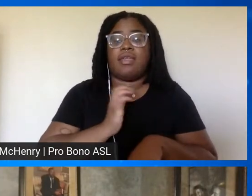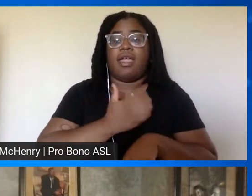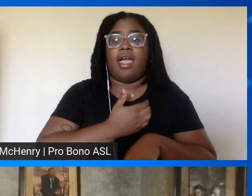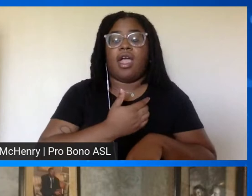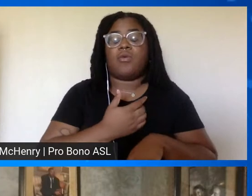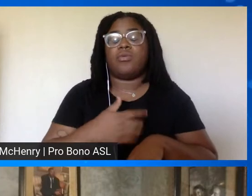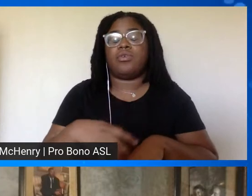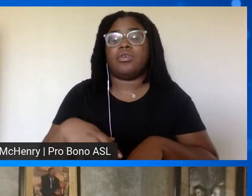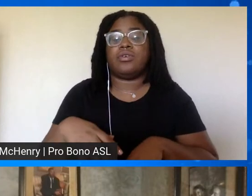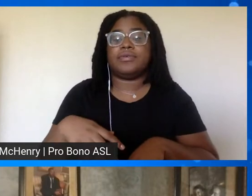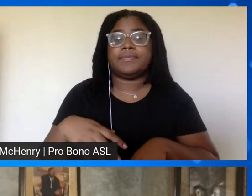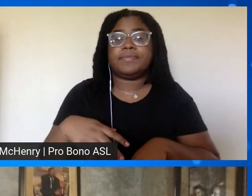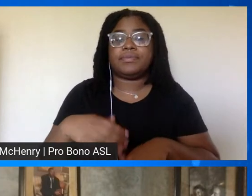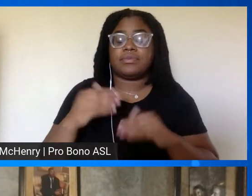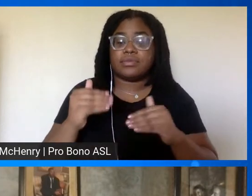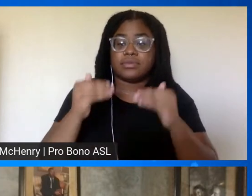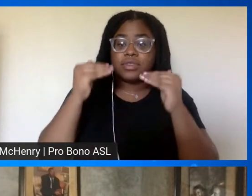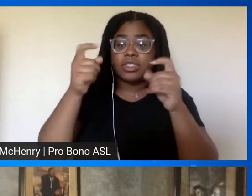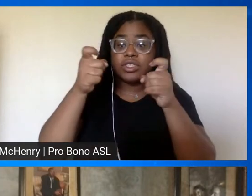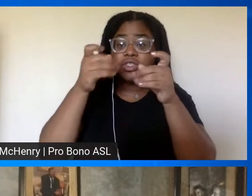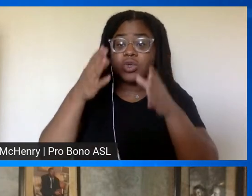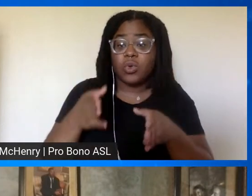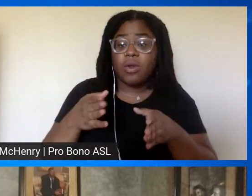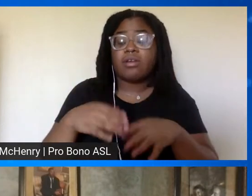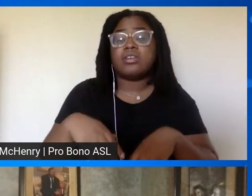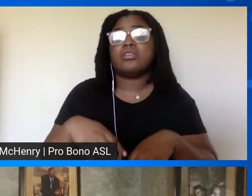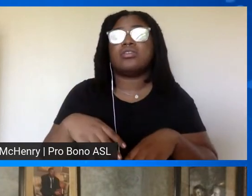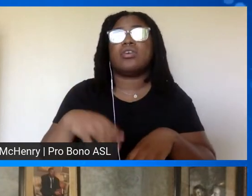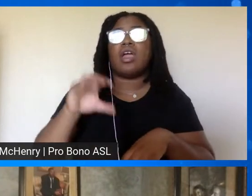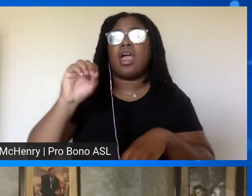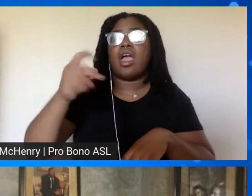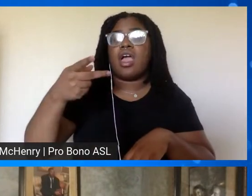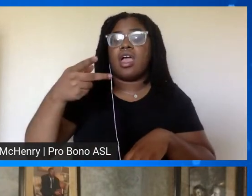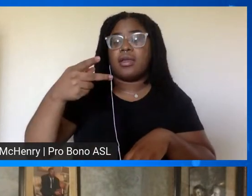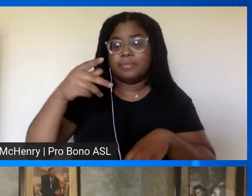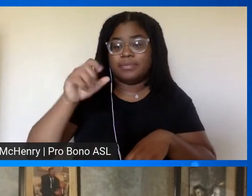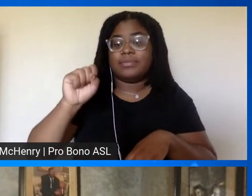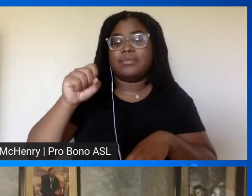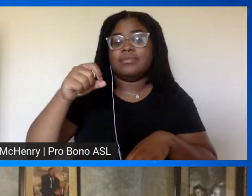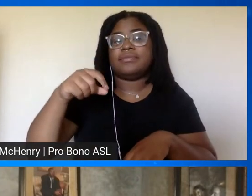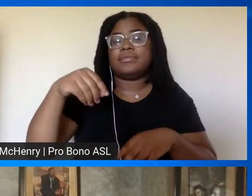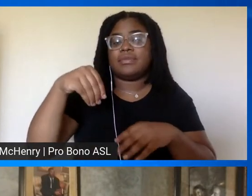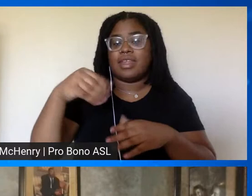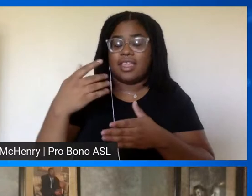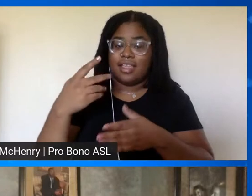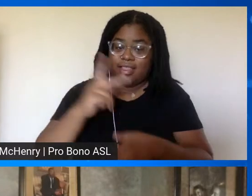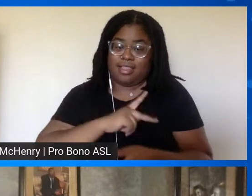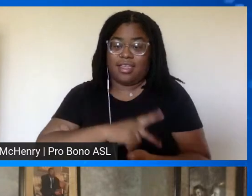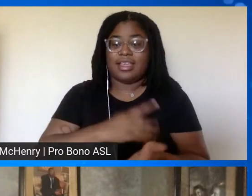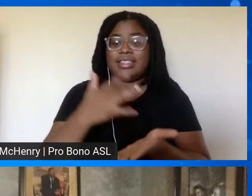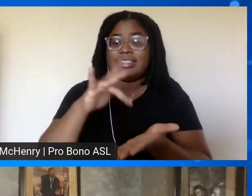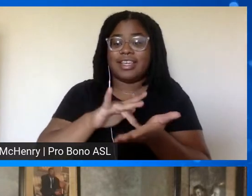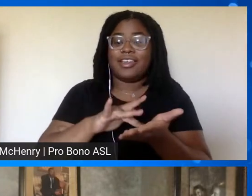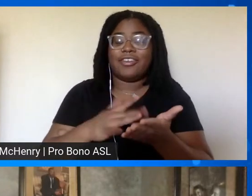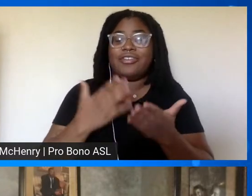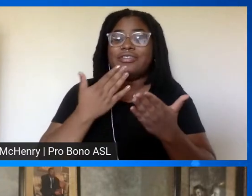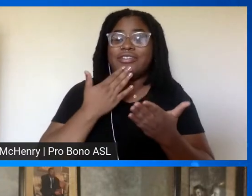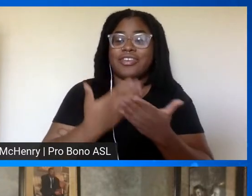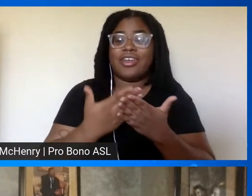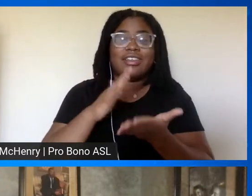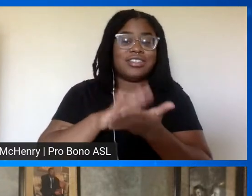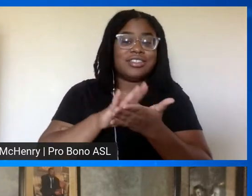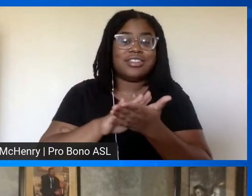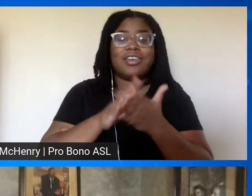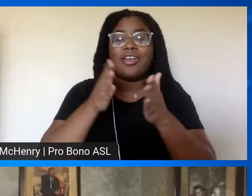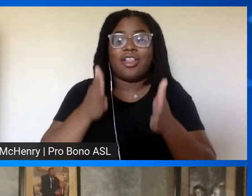of research education and program operations at the king center professor scholar a great scholar on mrs coretta